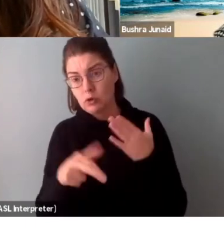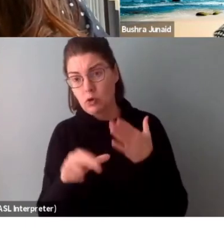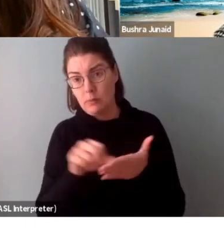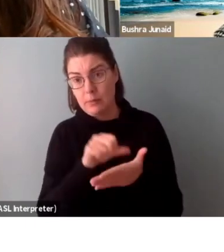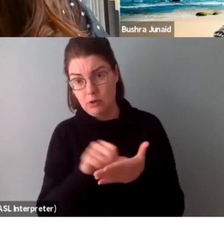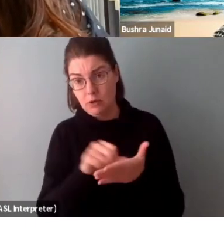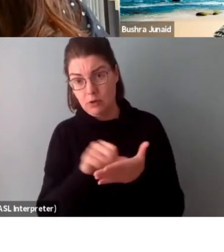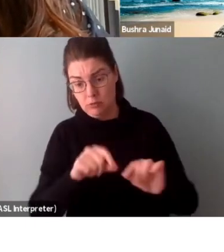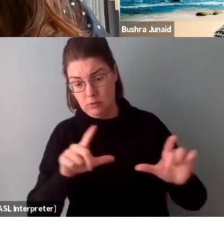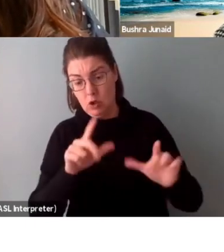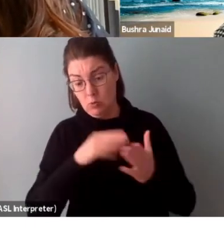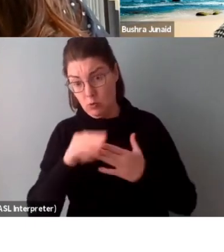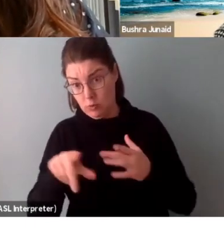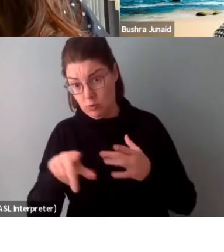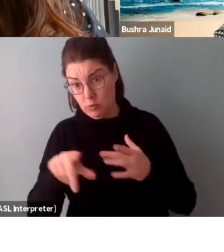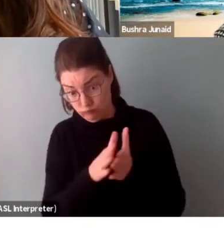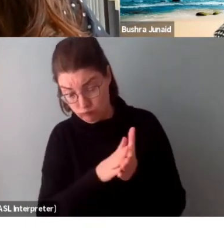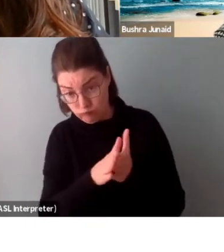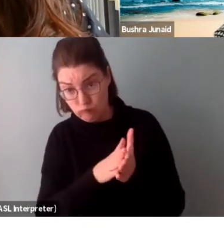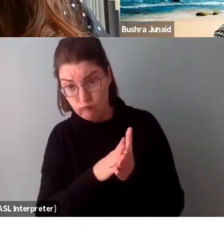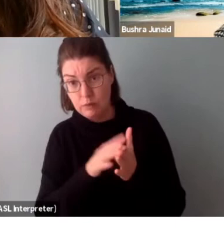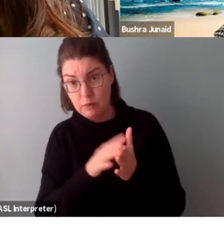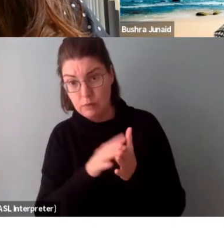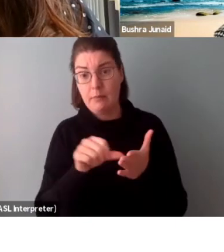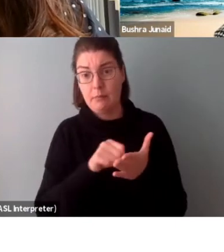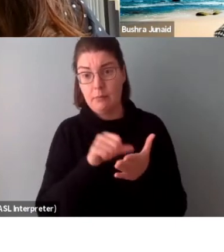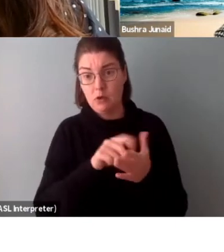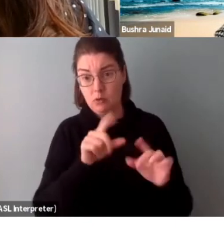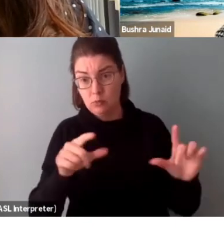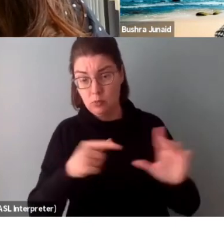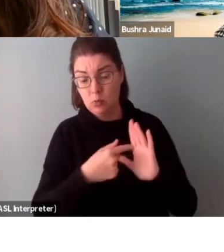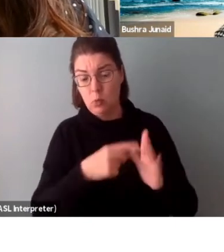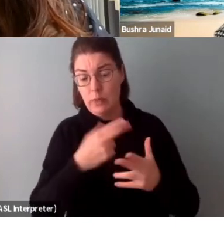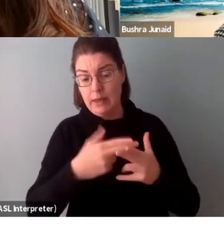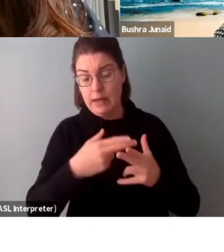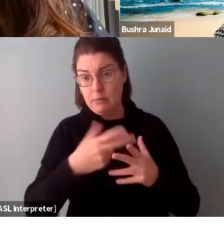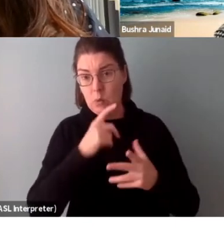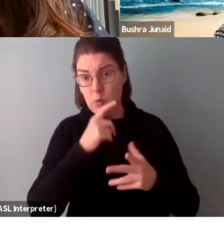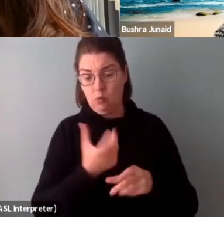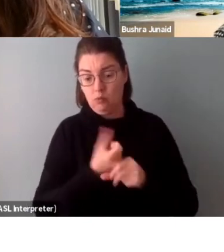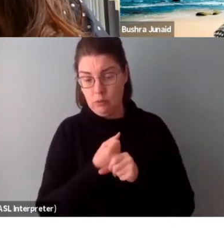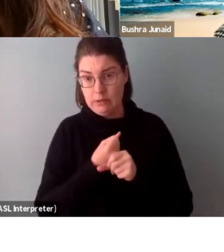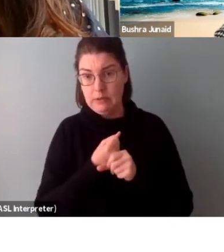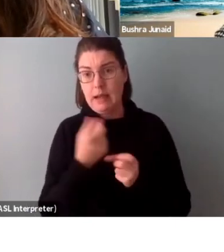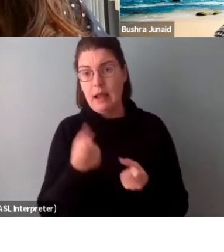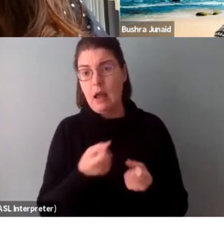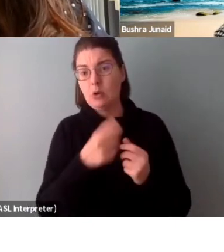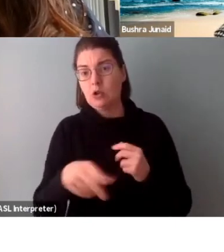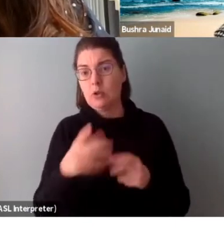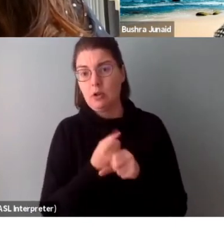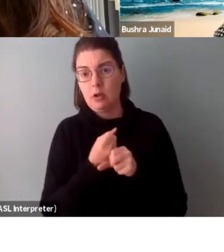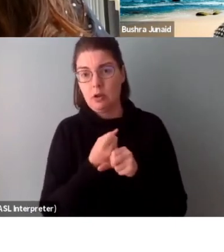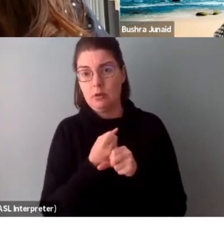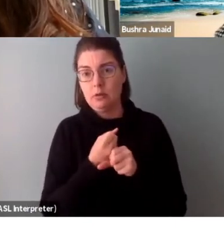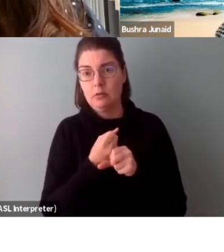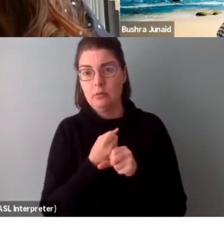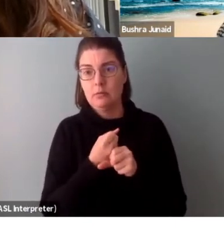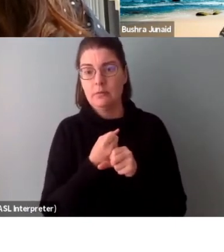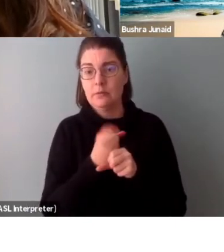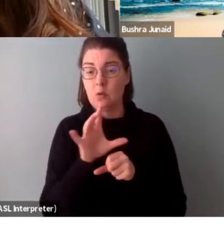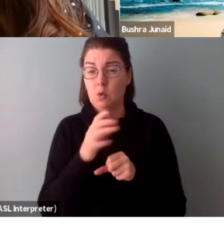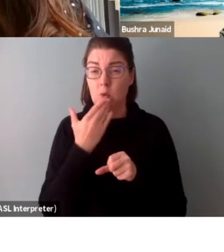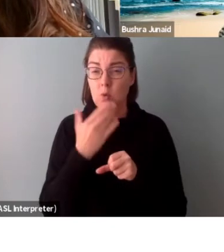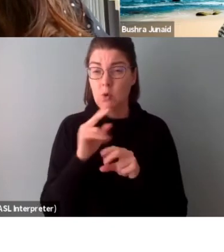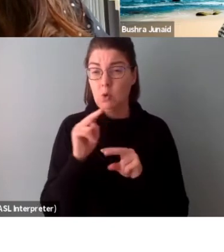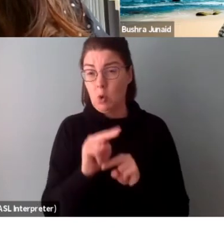program that you're interested in, and the page will show you the names of the recipients and the amount that they received. It's also a good place to